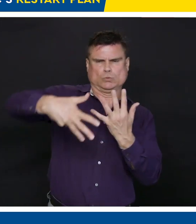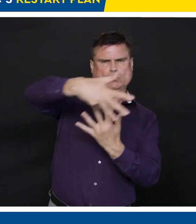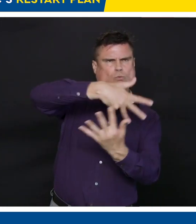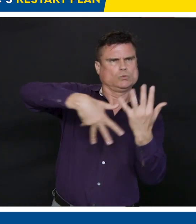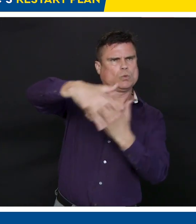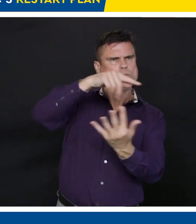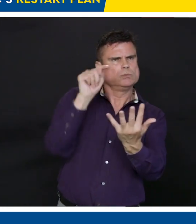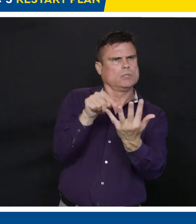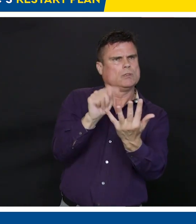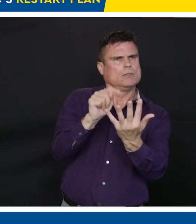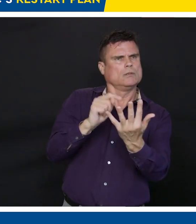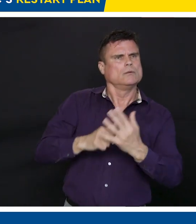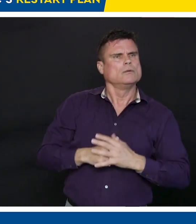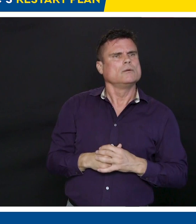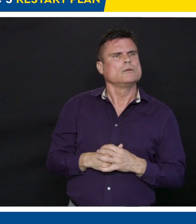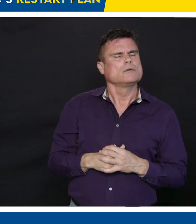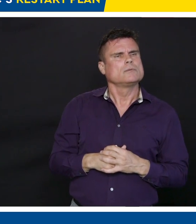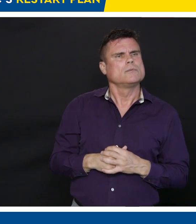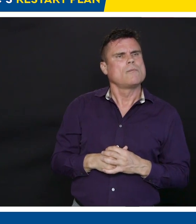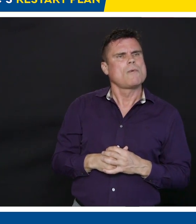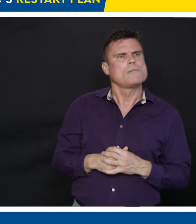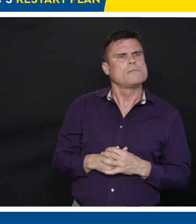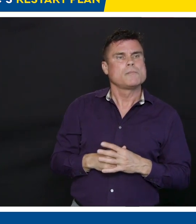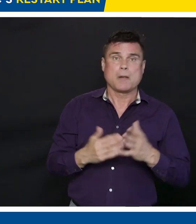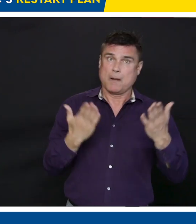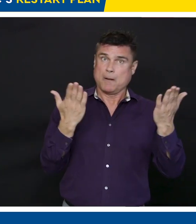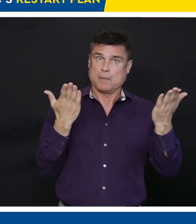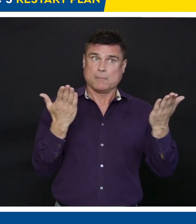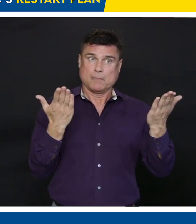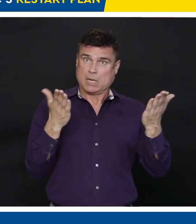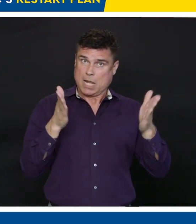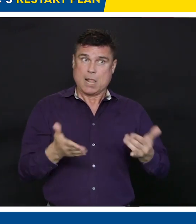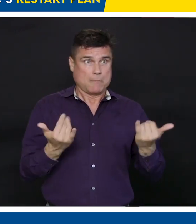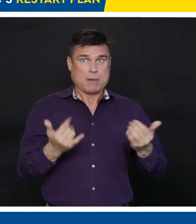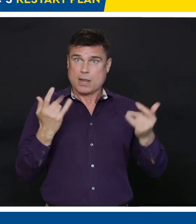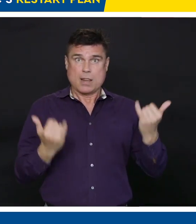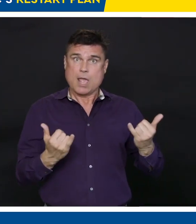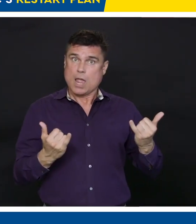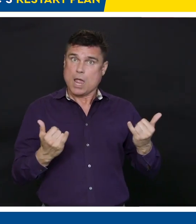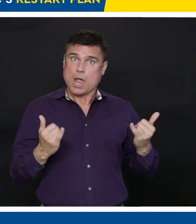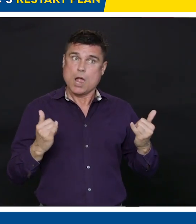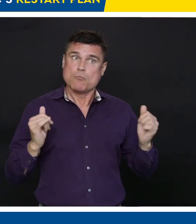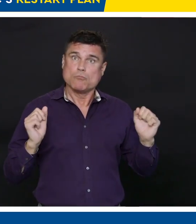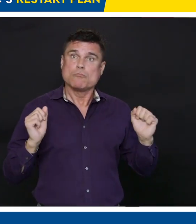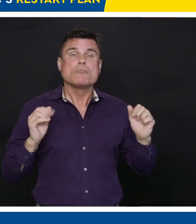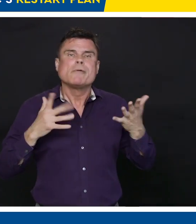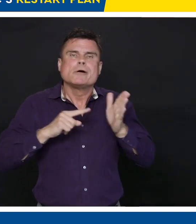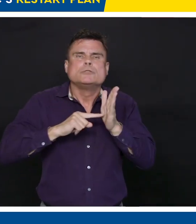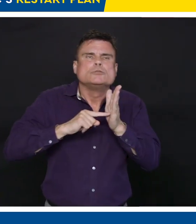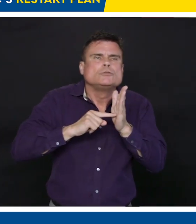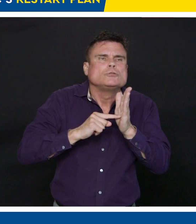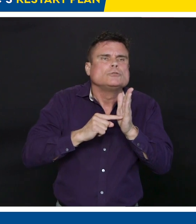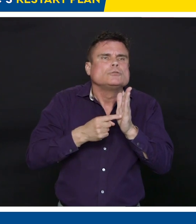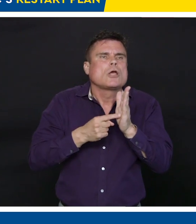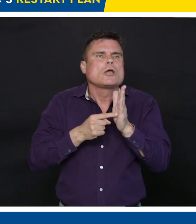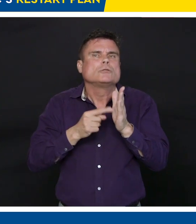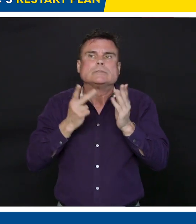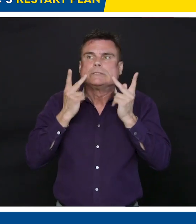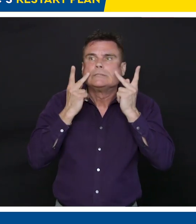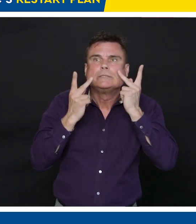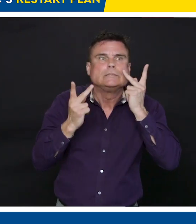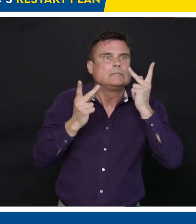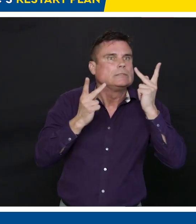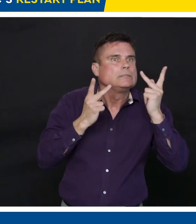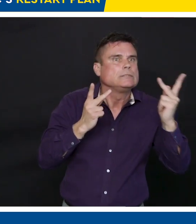Are people now allowed to do that immediately or as of this weekend or do they need to wait for this weekend? And a related